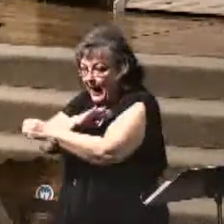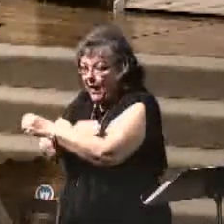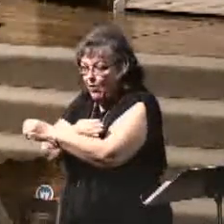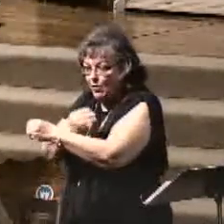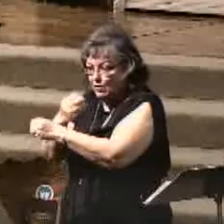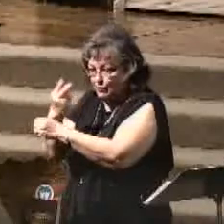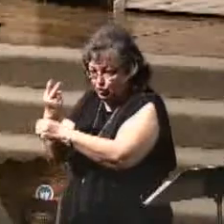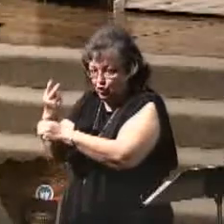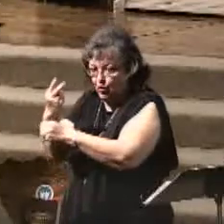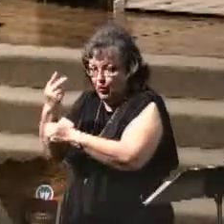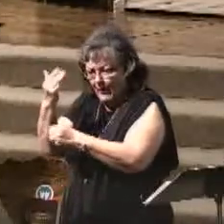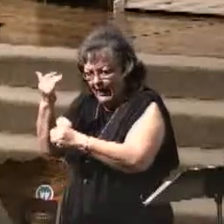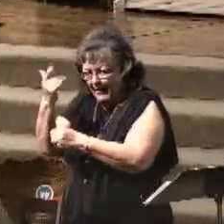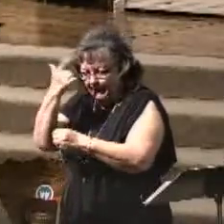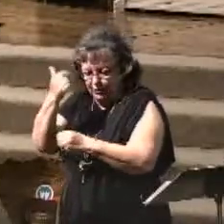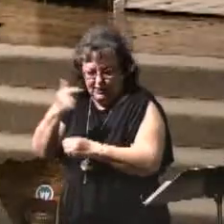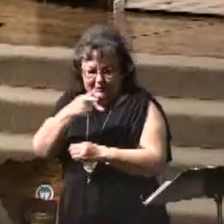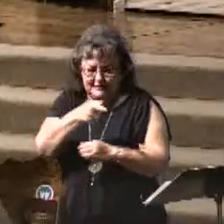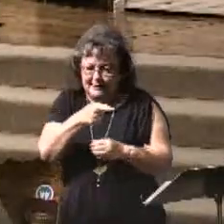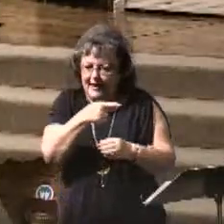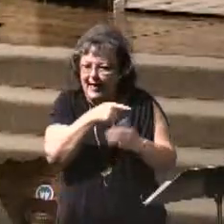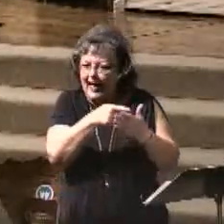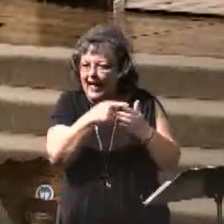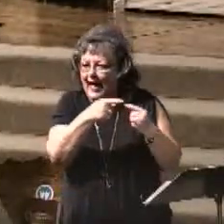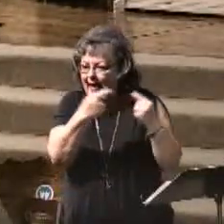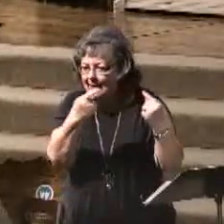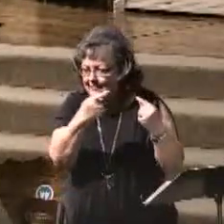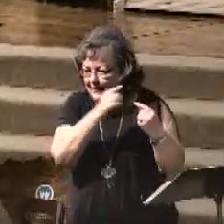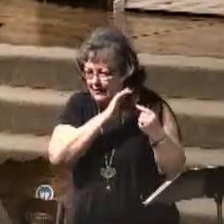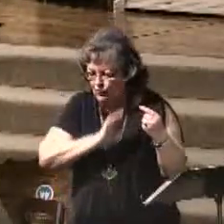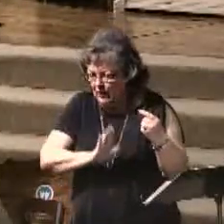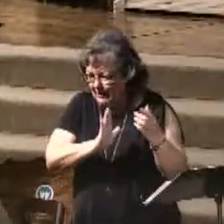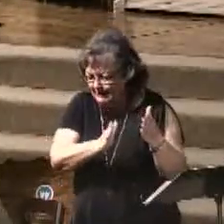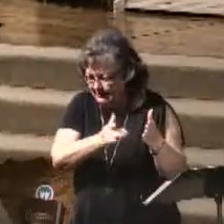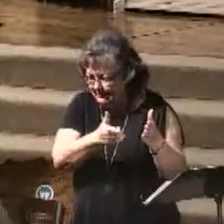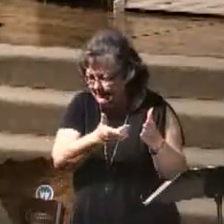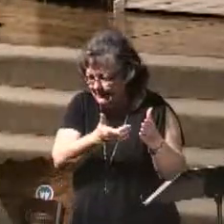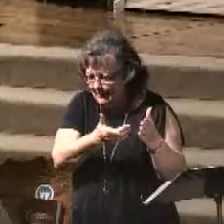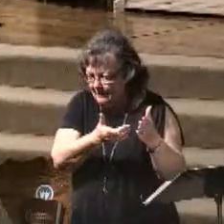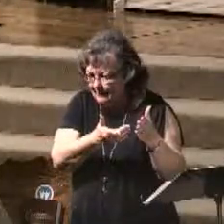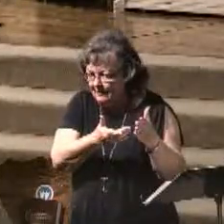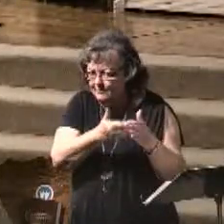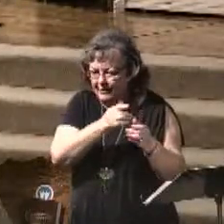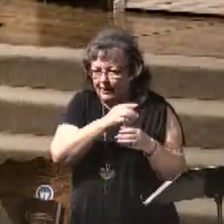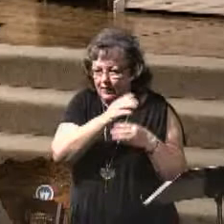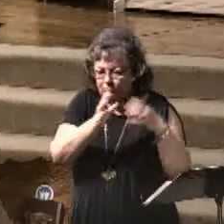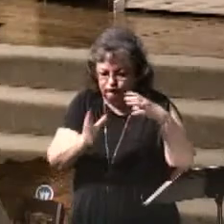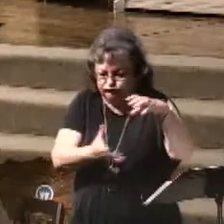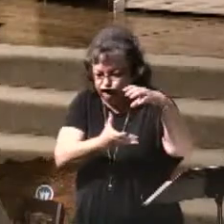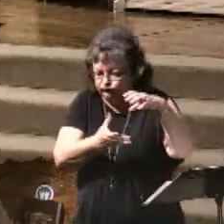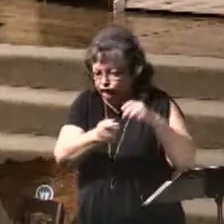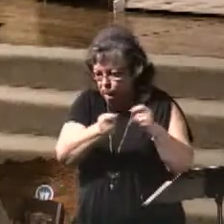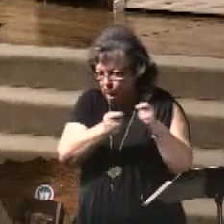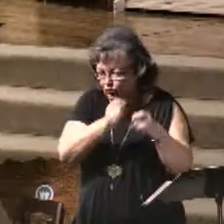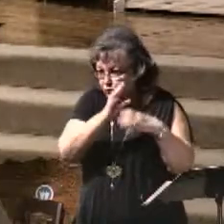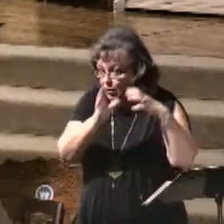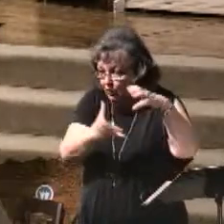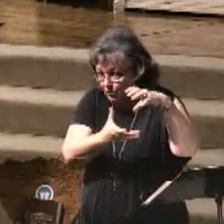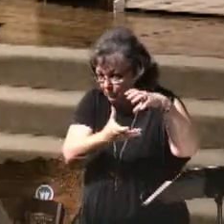greatest power in all the universe on the Antichrist. So these men will have the power of God upon them. For three and a half years, they'll preach.